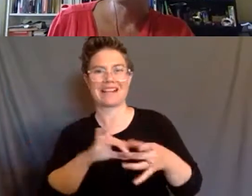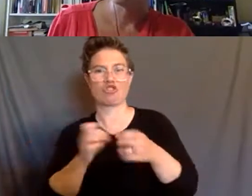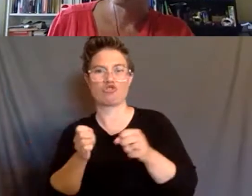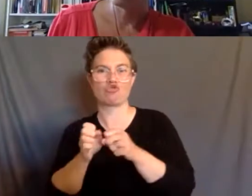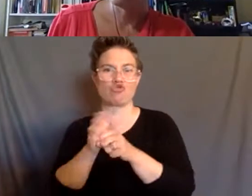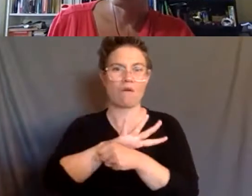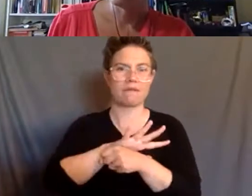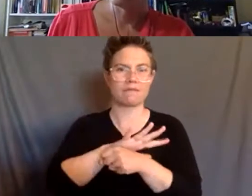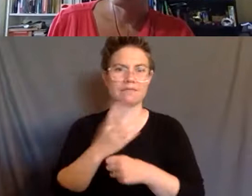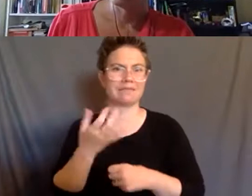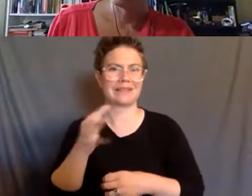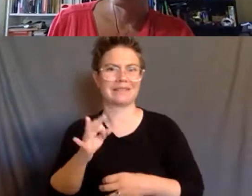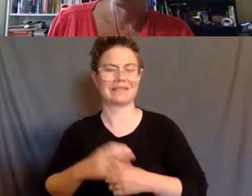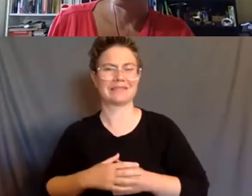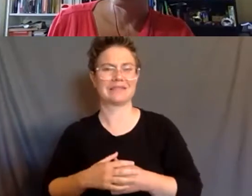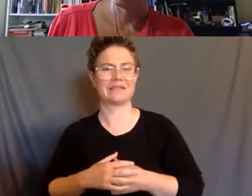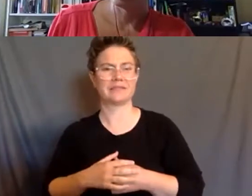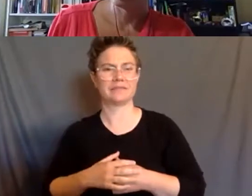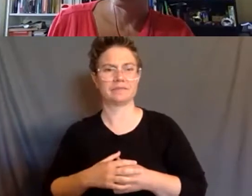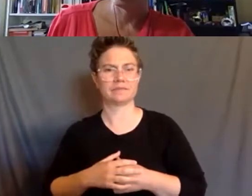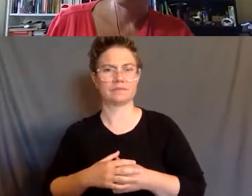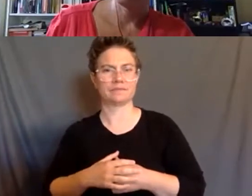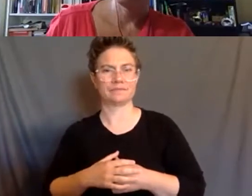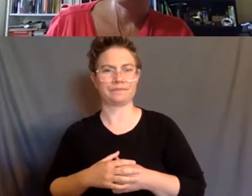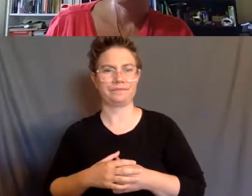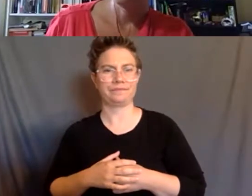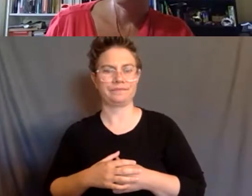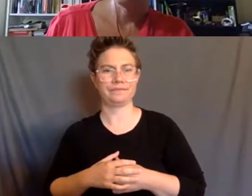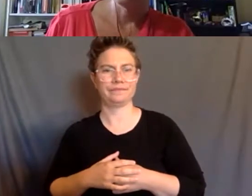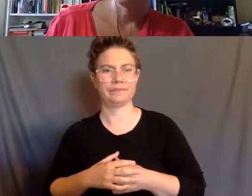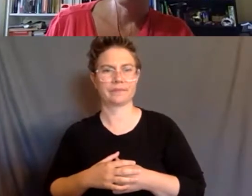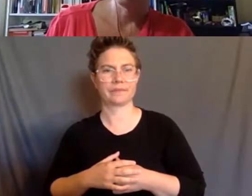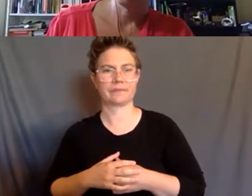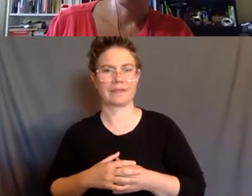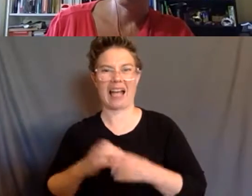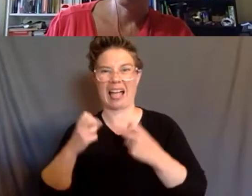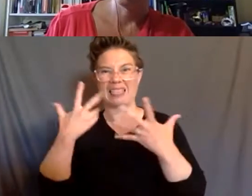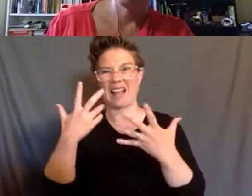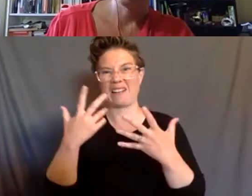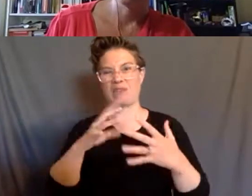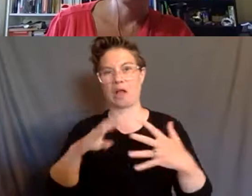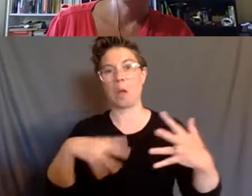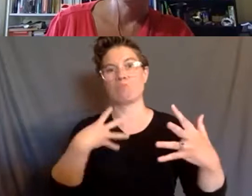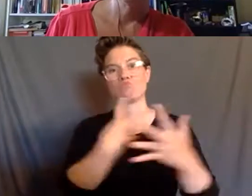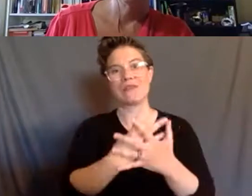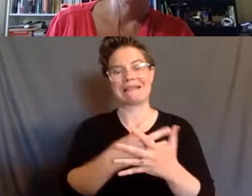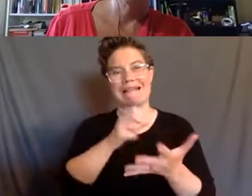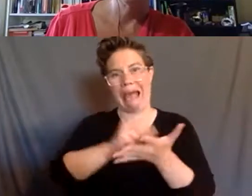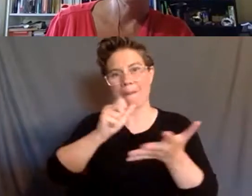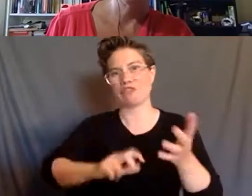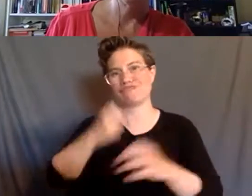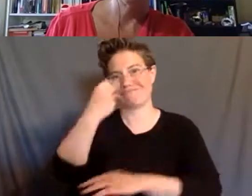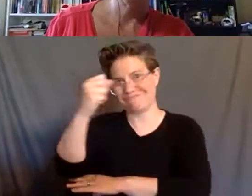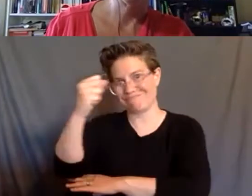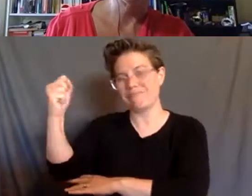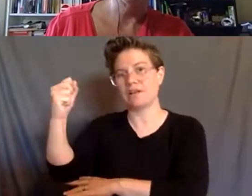think a lot of the most vigorous prison abolition activism we've all been seeing in the period leading up to